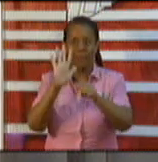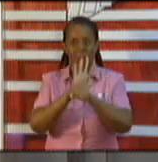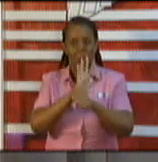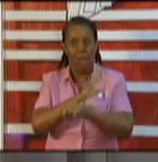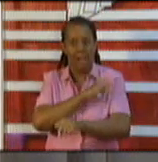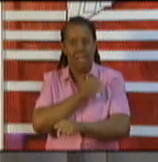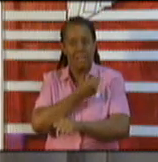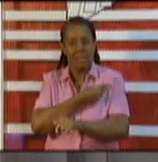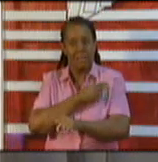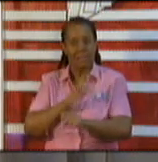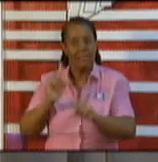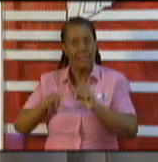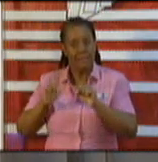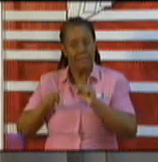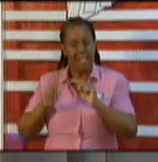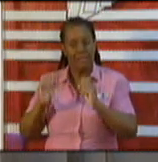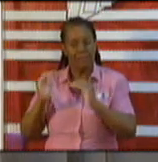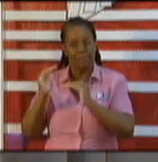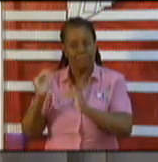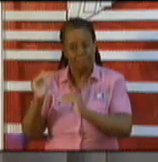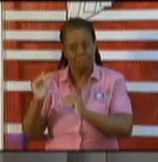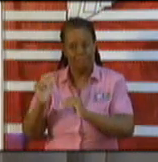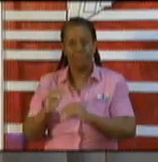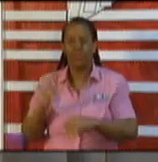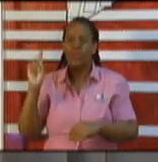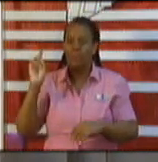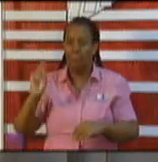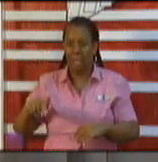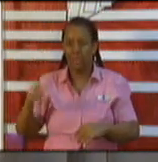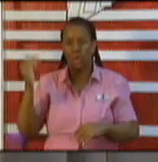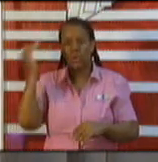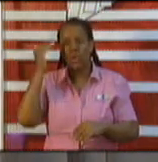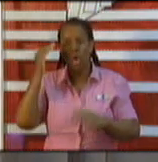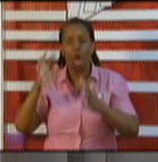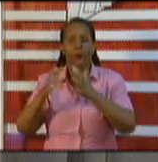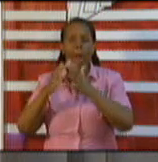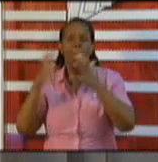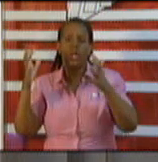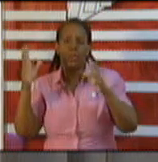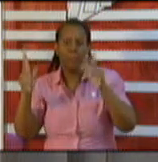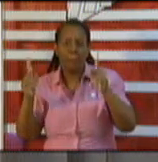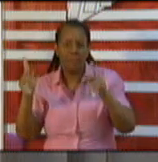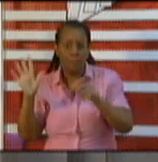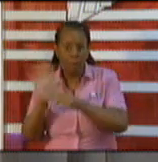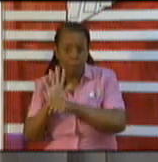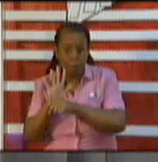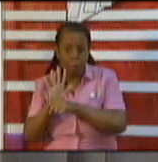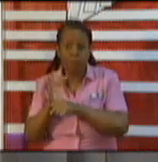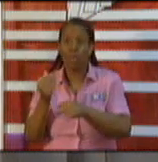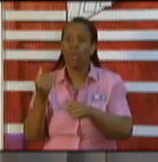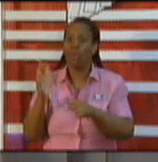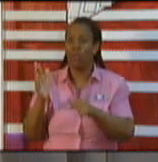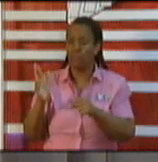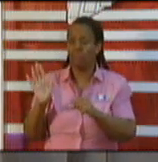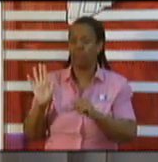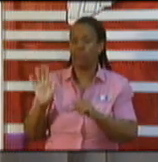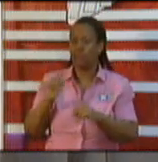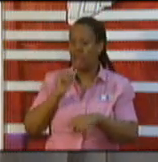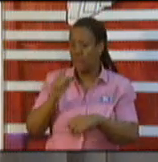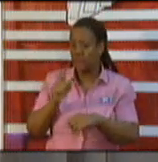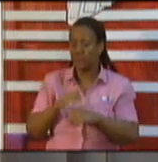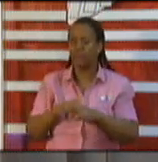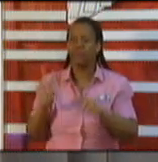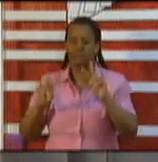is a guiding factor. How many numbers can we manage with our parallel healthcare system? And that is the process that is currently undergoing.